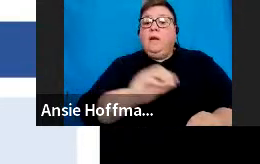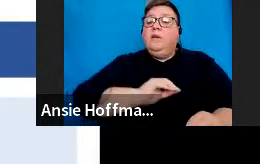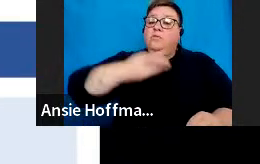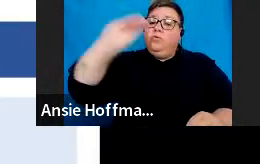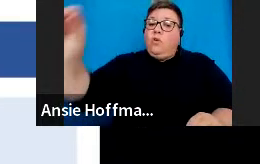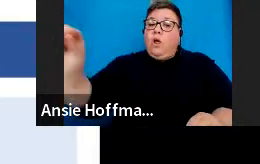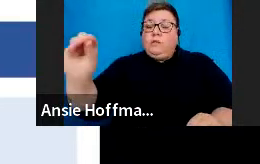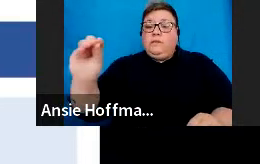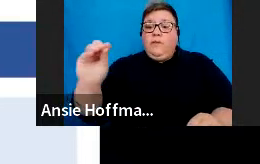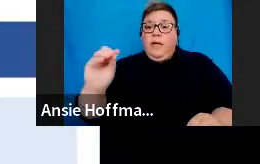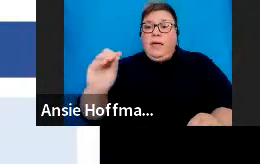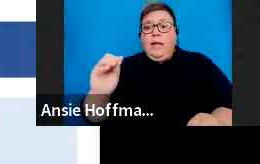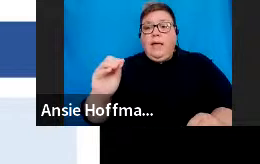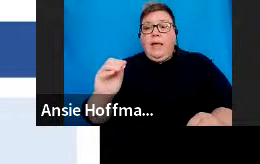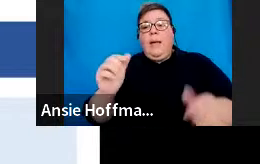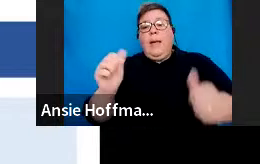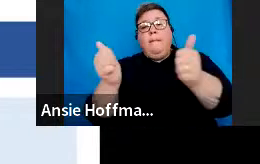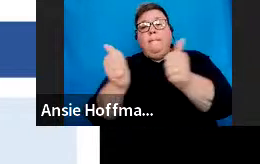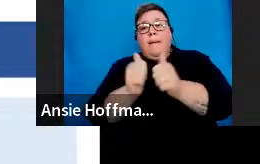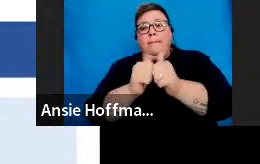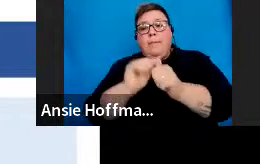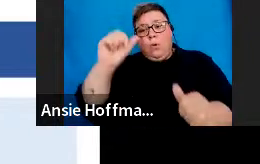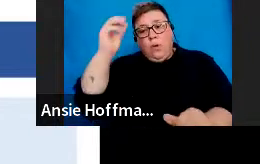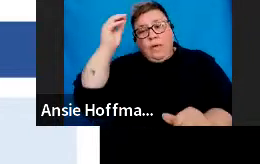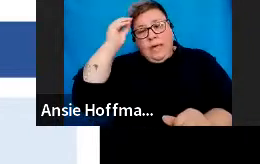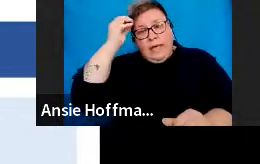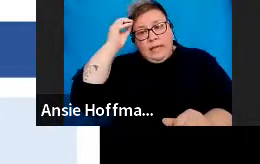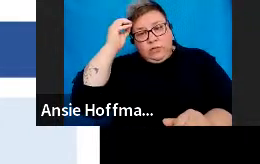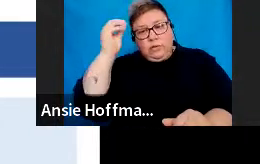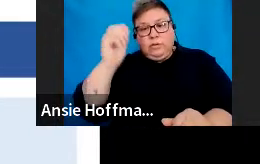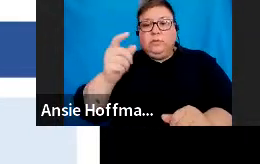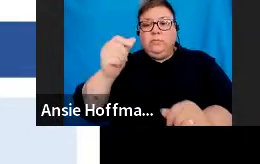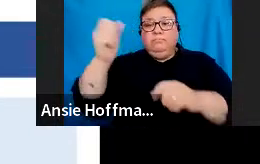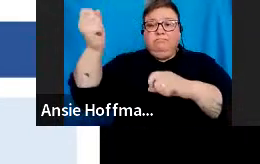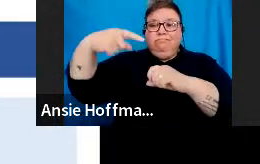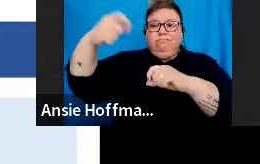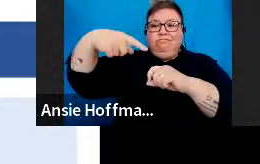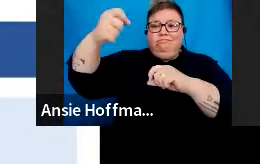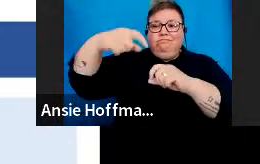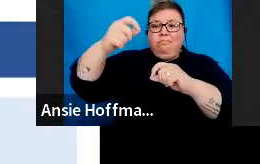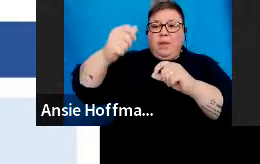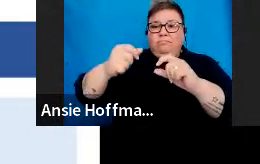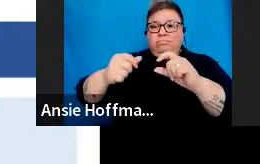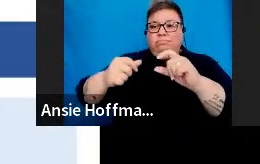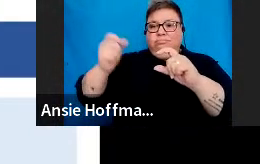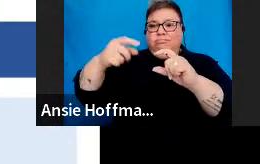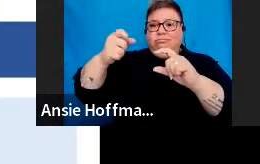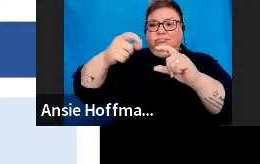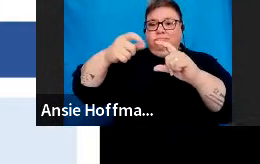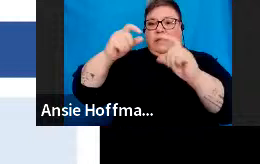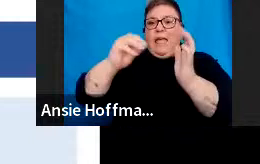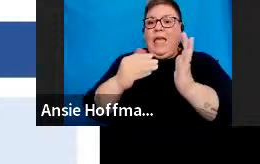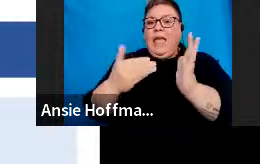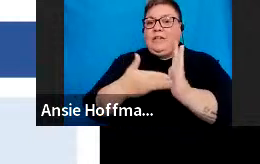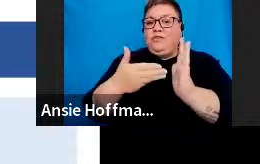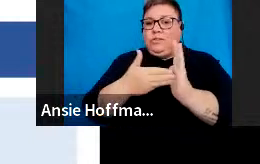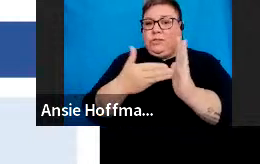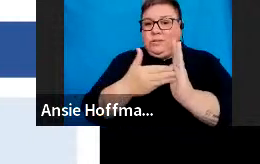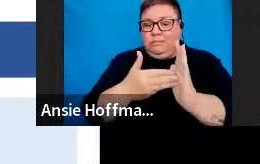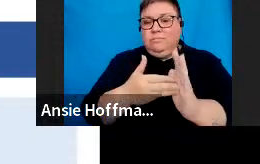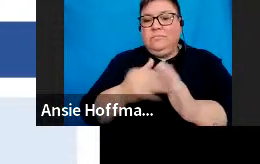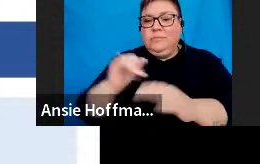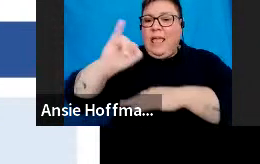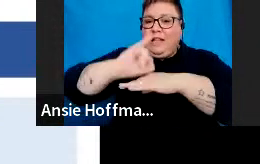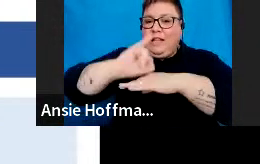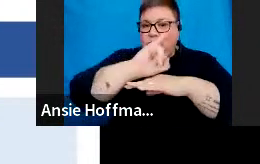member's interest into an RA, pension preservation or provident preservation fund before electing to